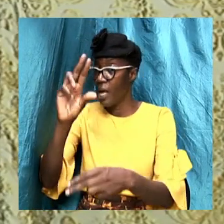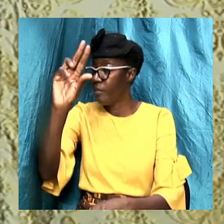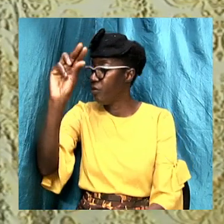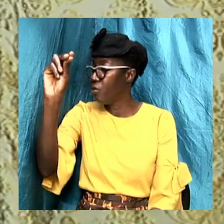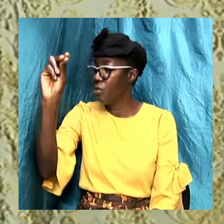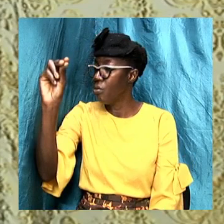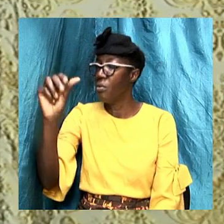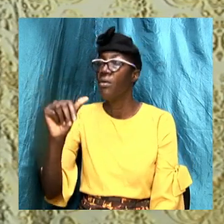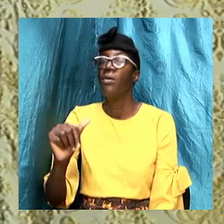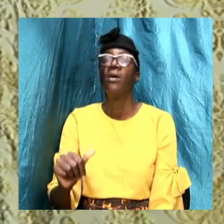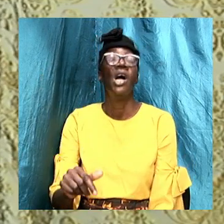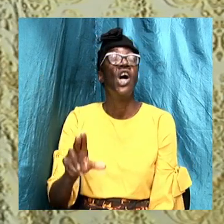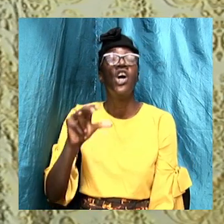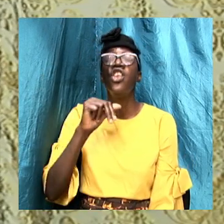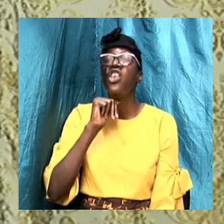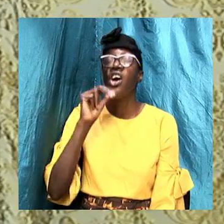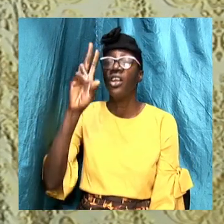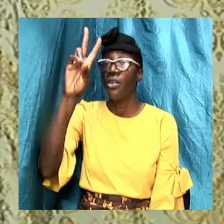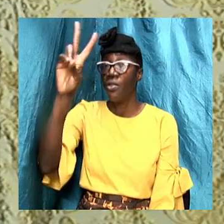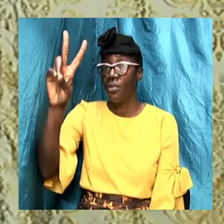not three distinct persons